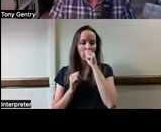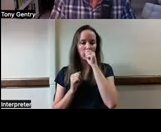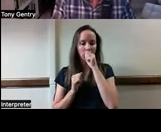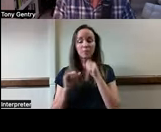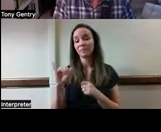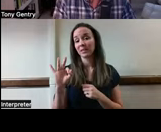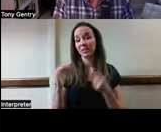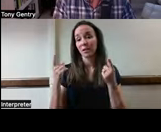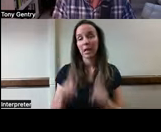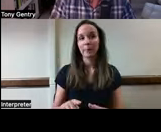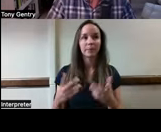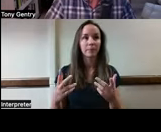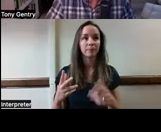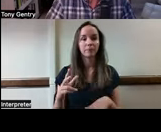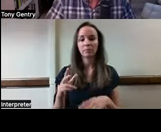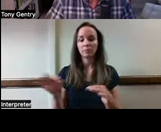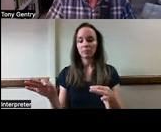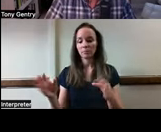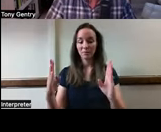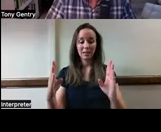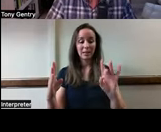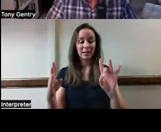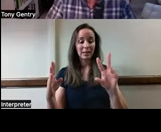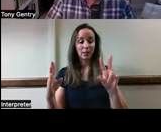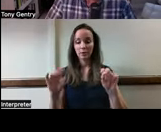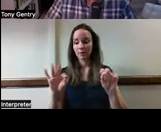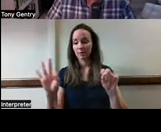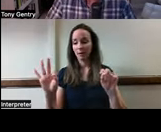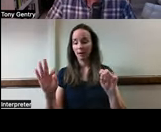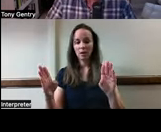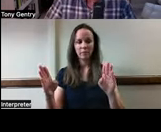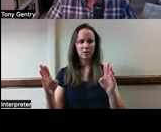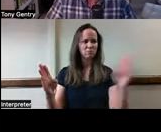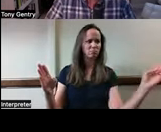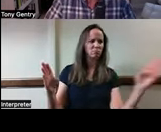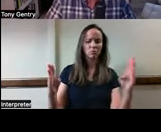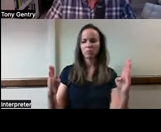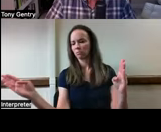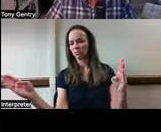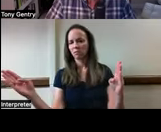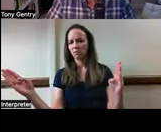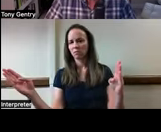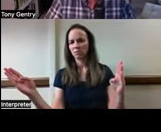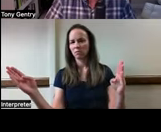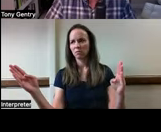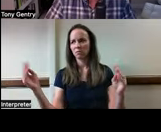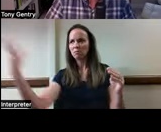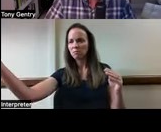let's say, a half an hour earlier or later than that, that's when you get a notification. And you might call and say, are you okay?